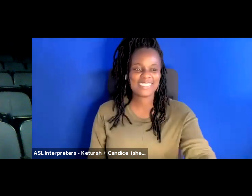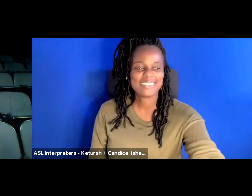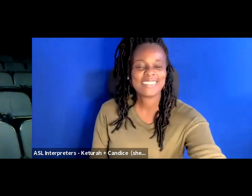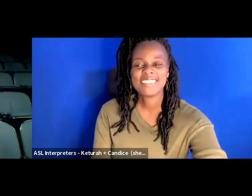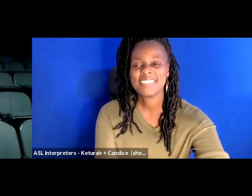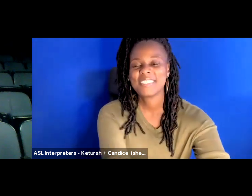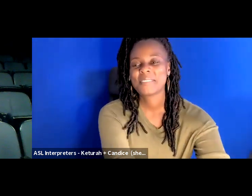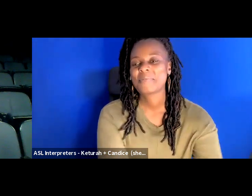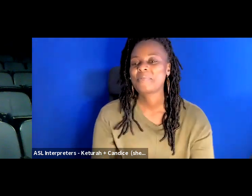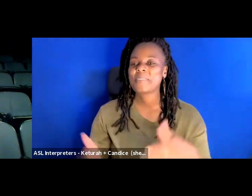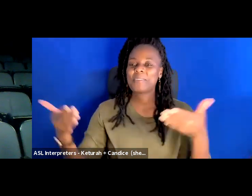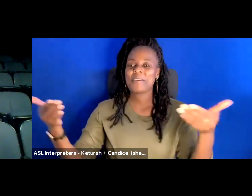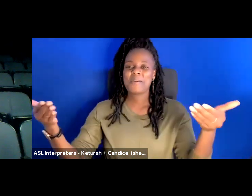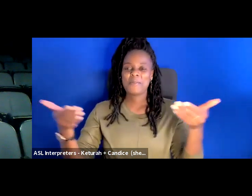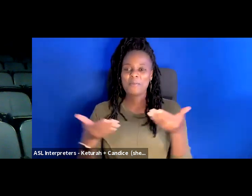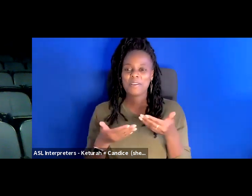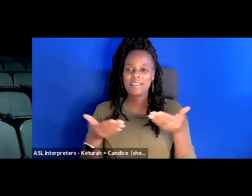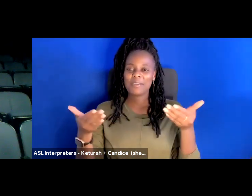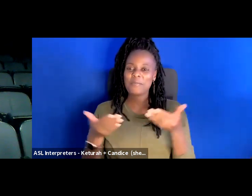Welcome, welcome everybody.